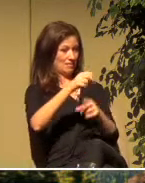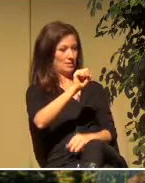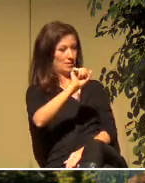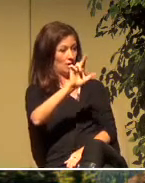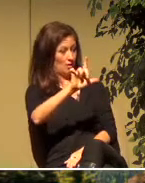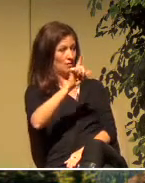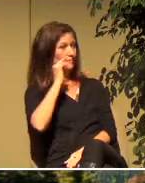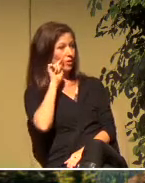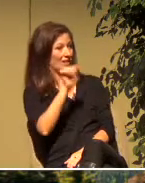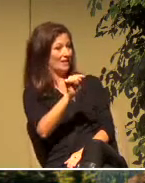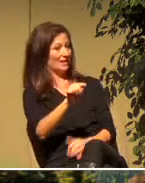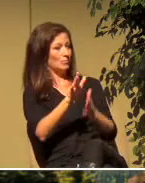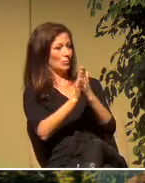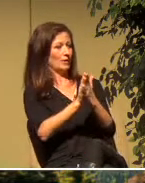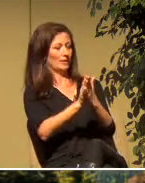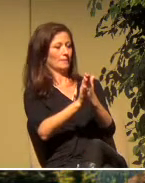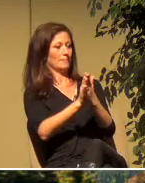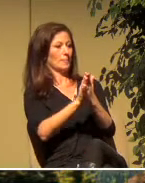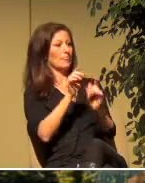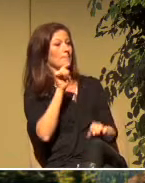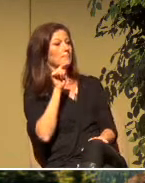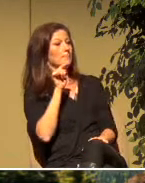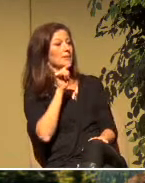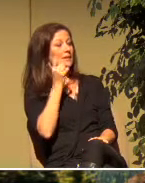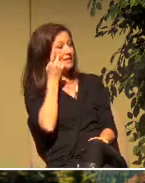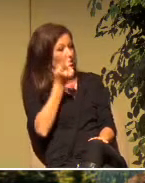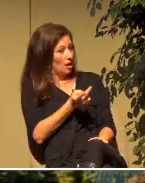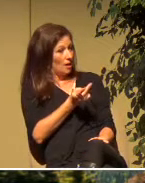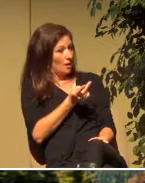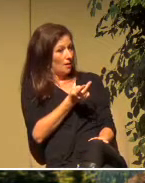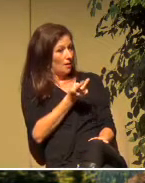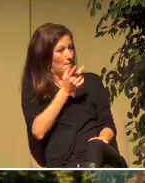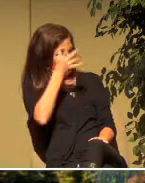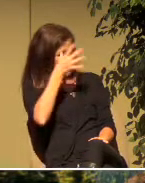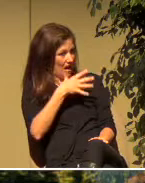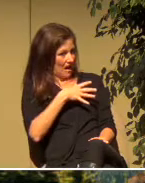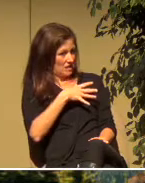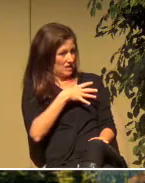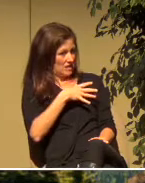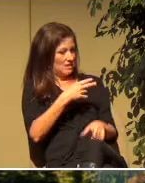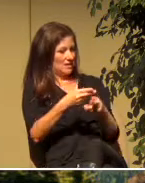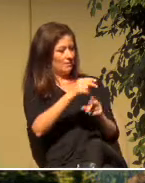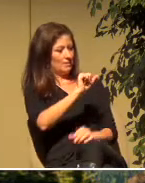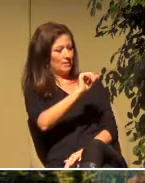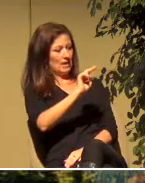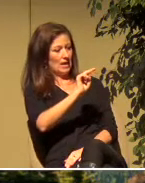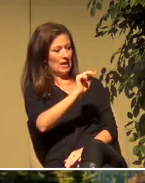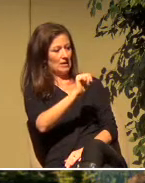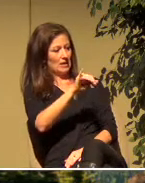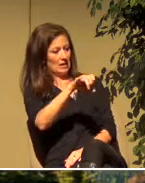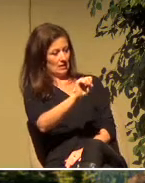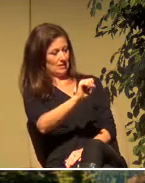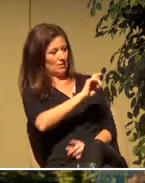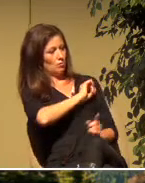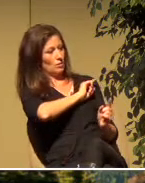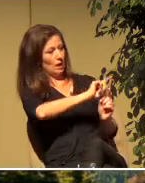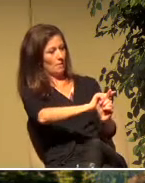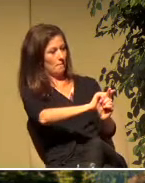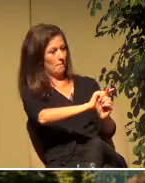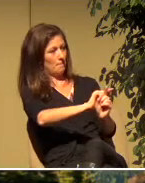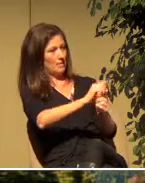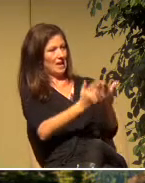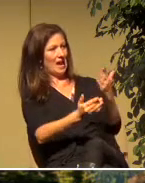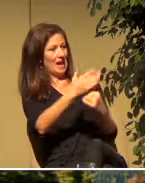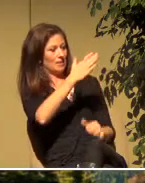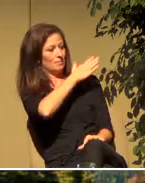In a vision, he has seen a man named Ananias come and place his hands on him to restore his sight.